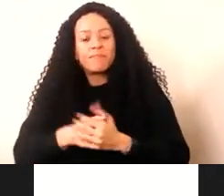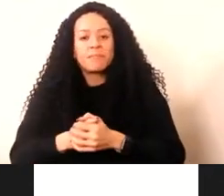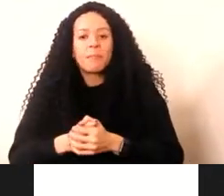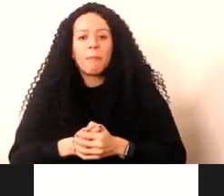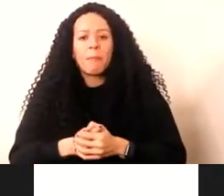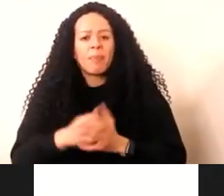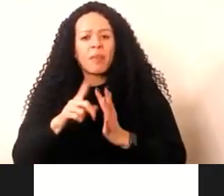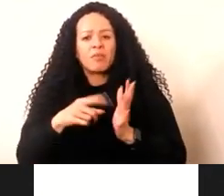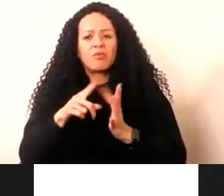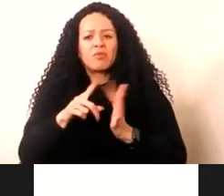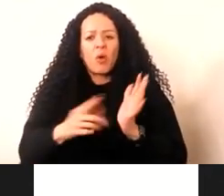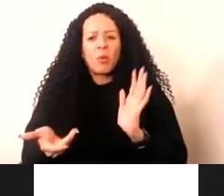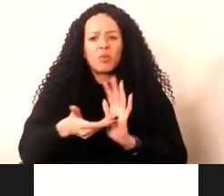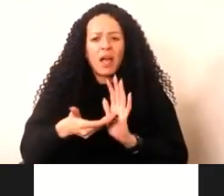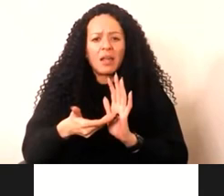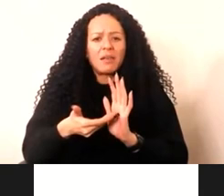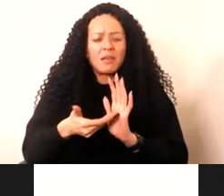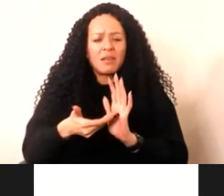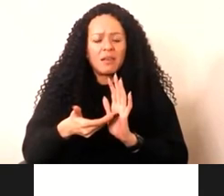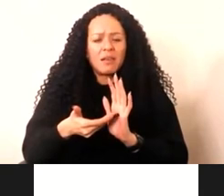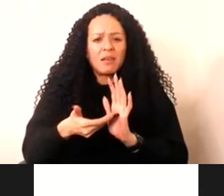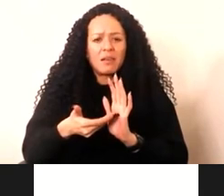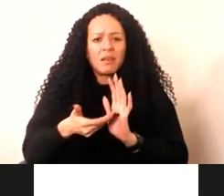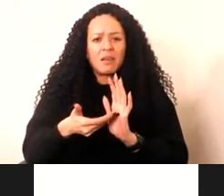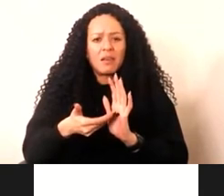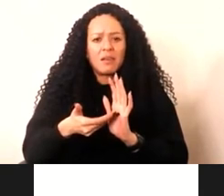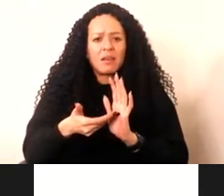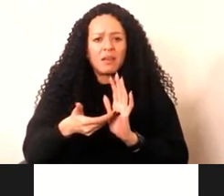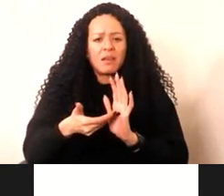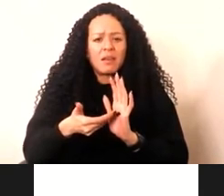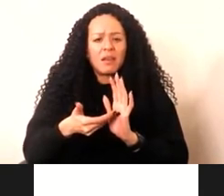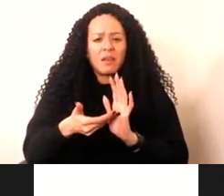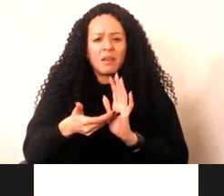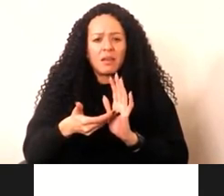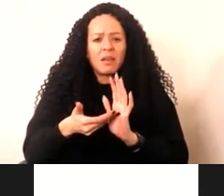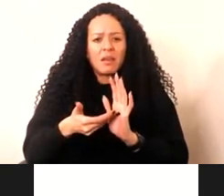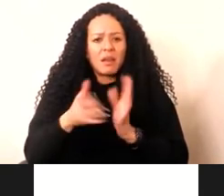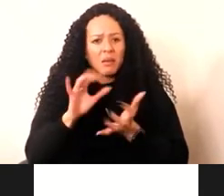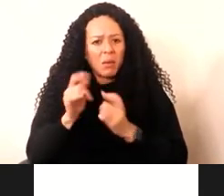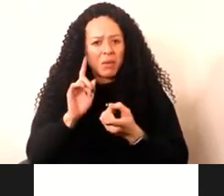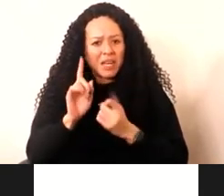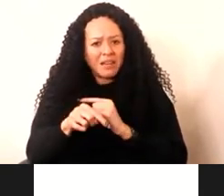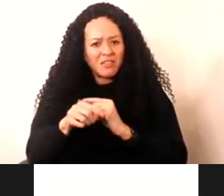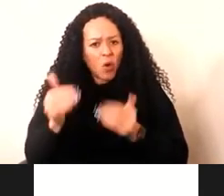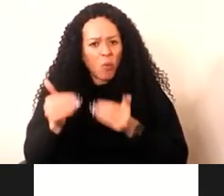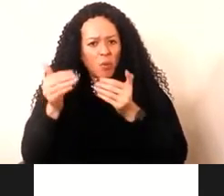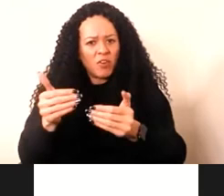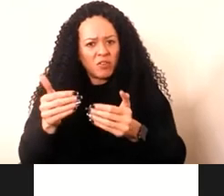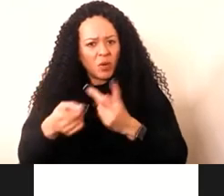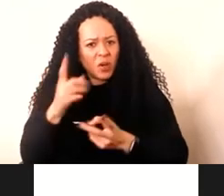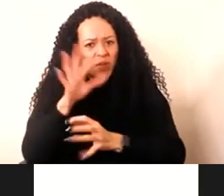Joel Maybe just actually, I could answer, I don't know if we can move on to another question or try to take them